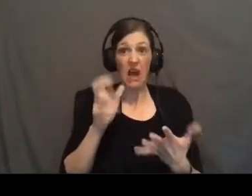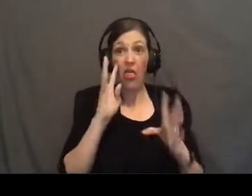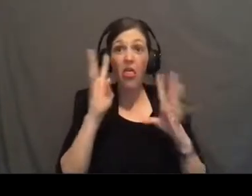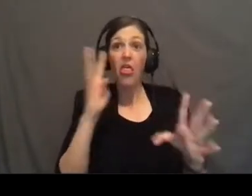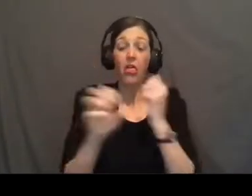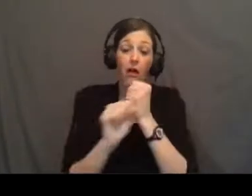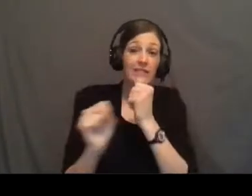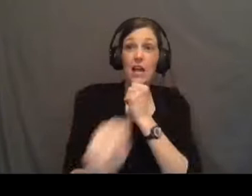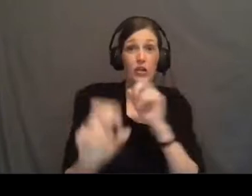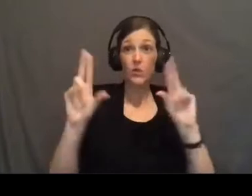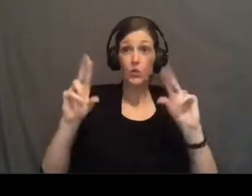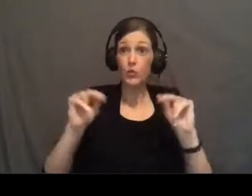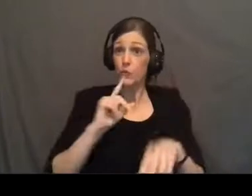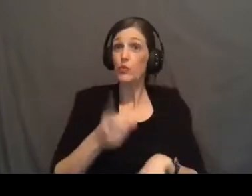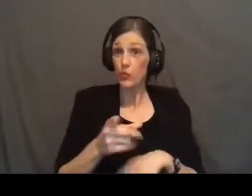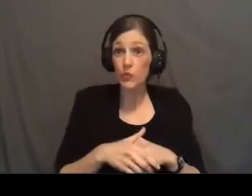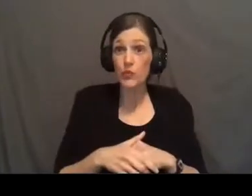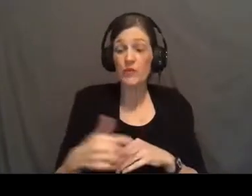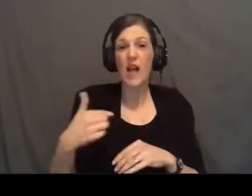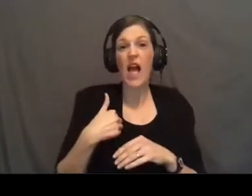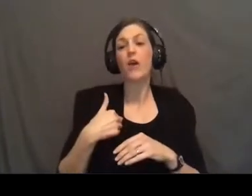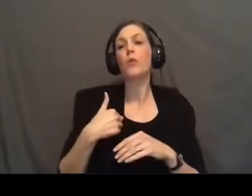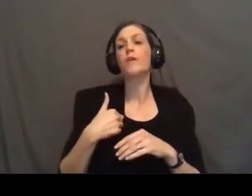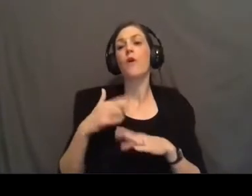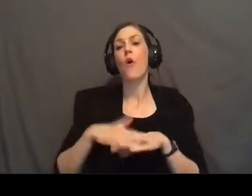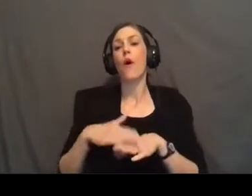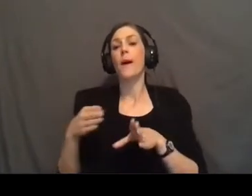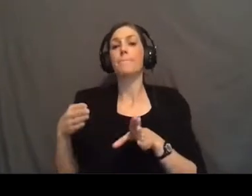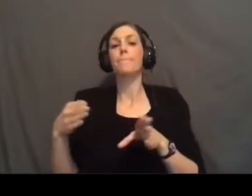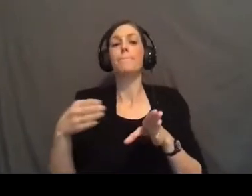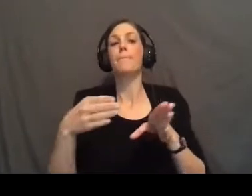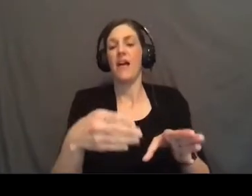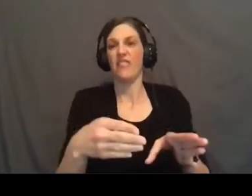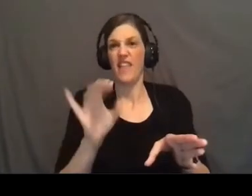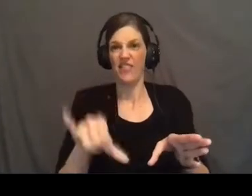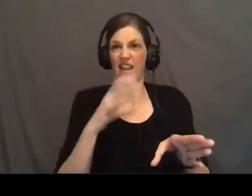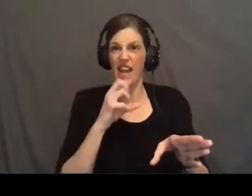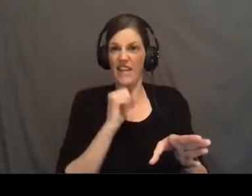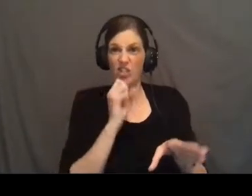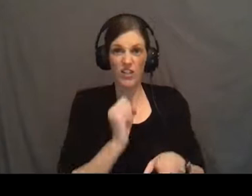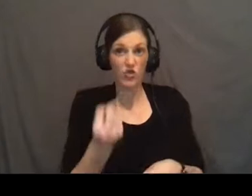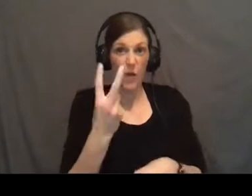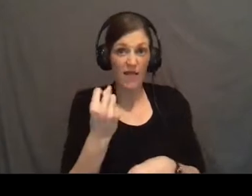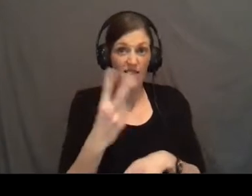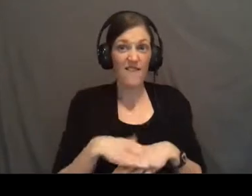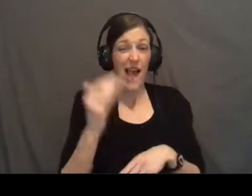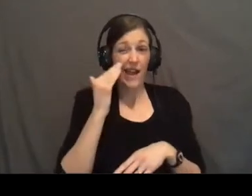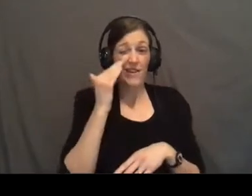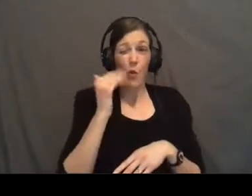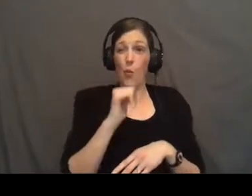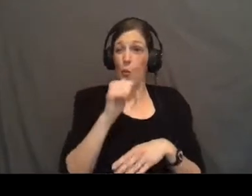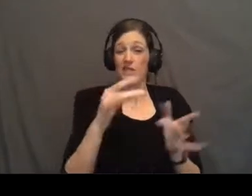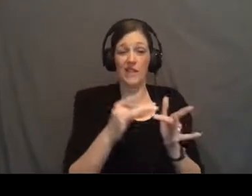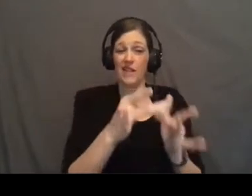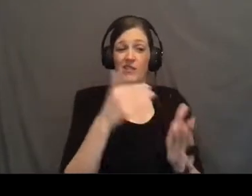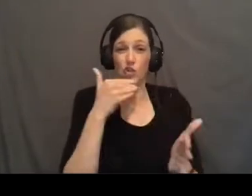over-exaggerating, but it was true. I was heading down a path at that age, at 12 years old, that I know wasn't going to